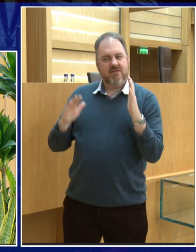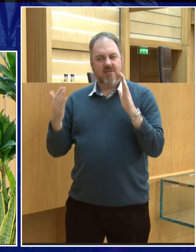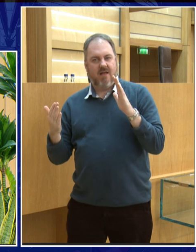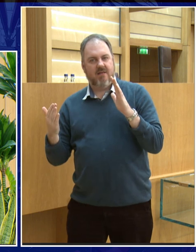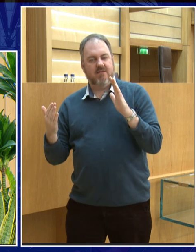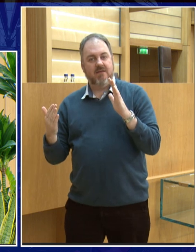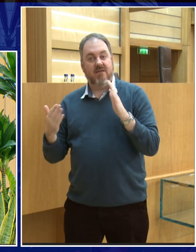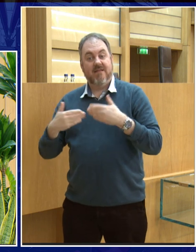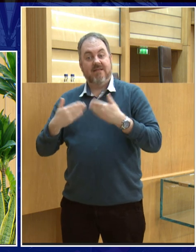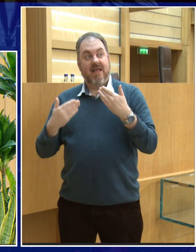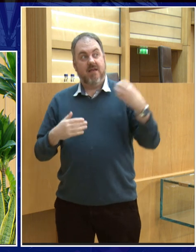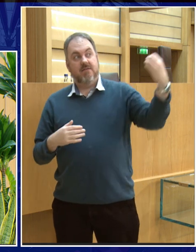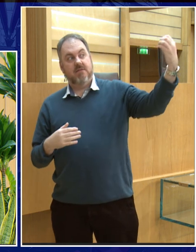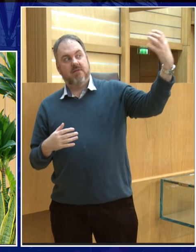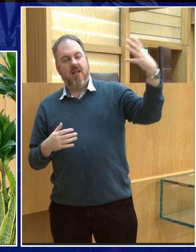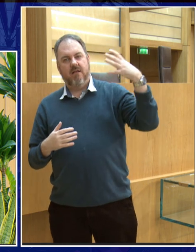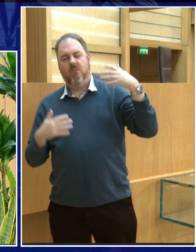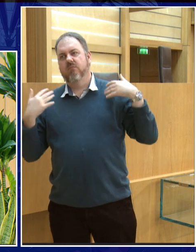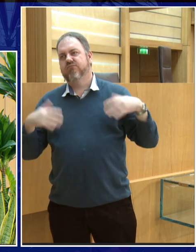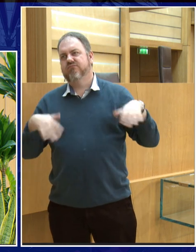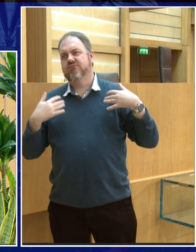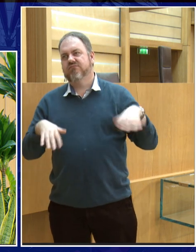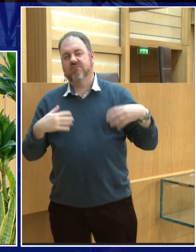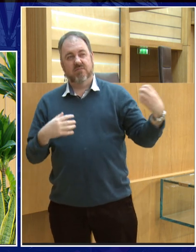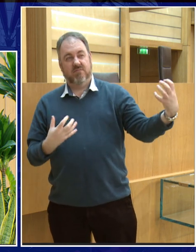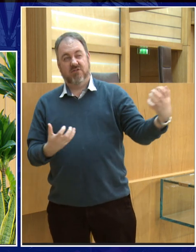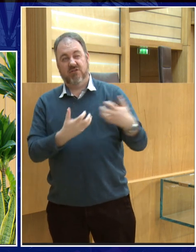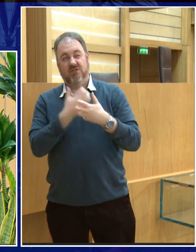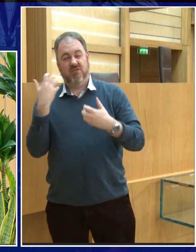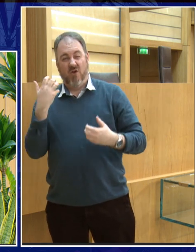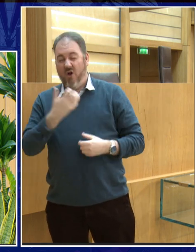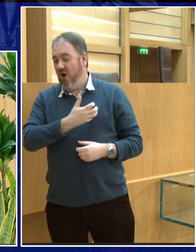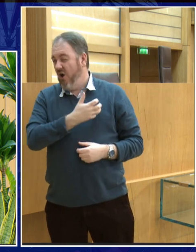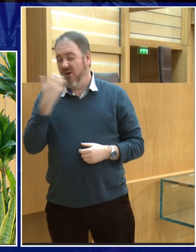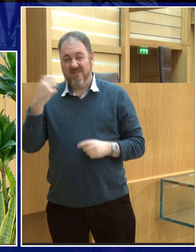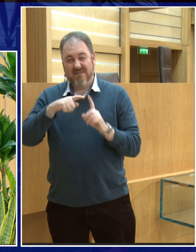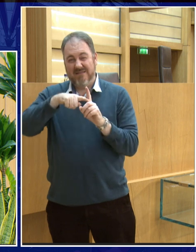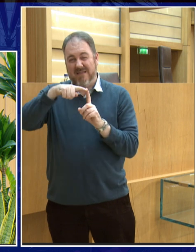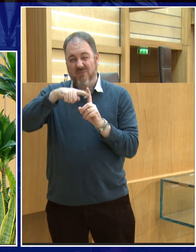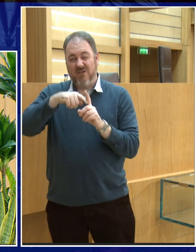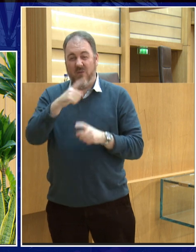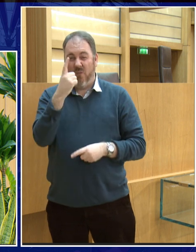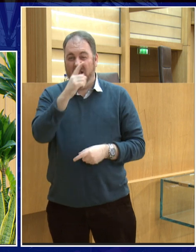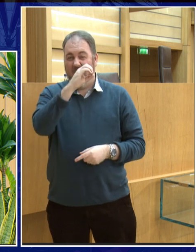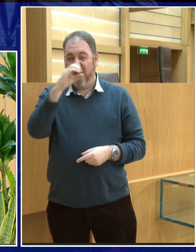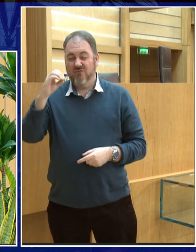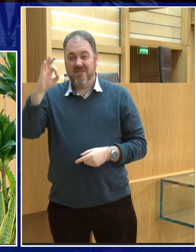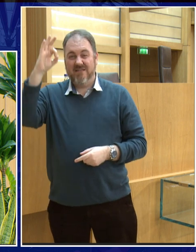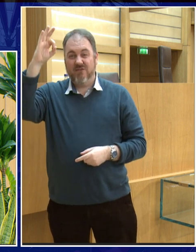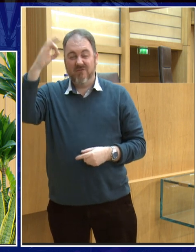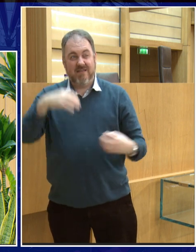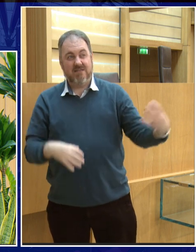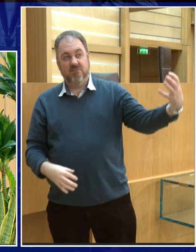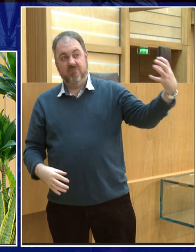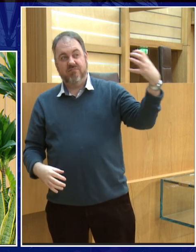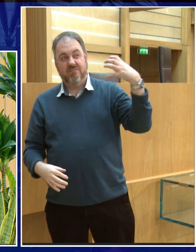it's in the daytime side, then radiation from the Sun is hitting the Moon. And the temperature of the Moon goes up to 100 degrees. Now, who's had